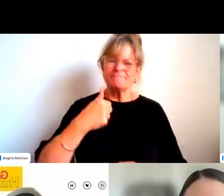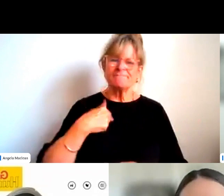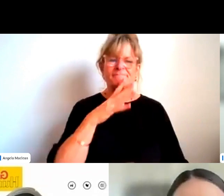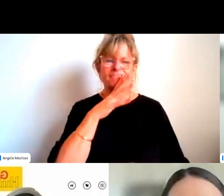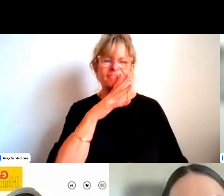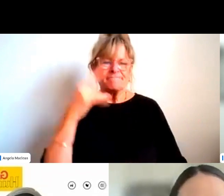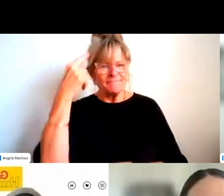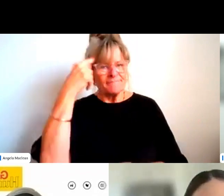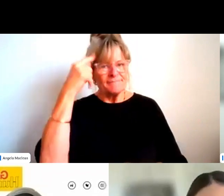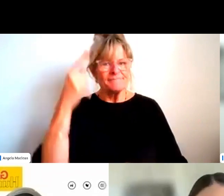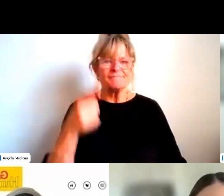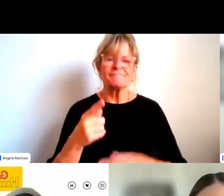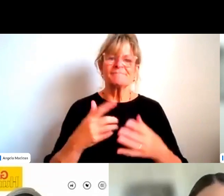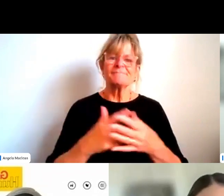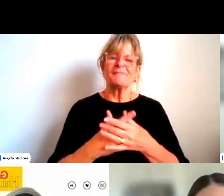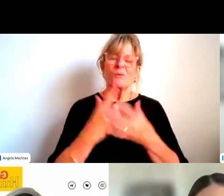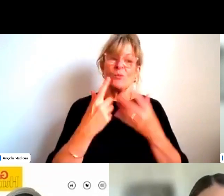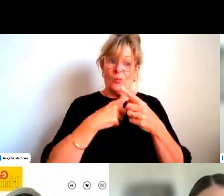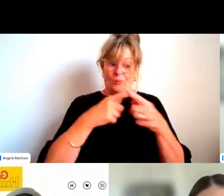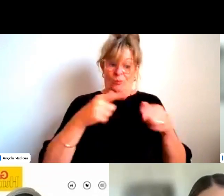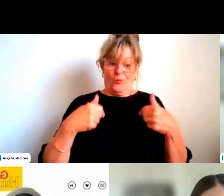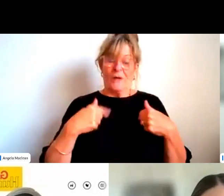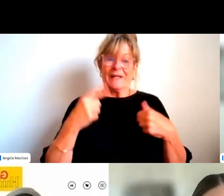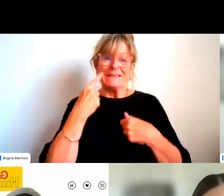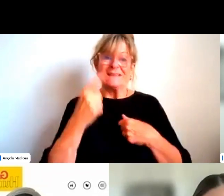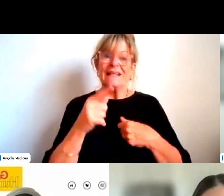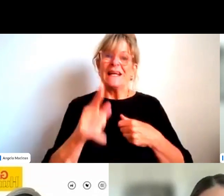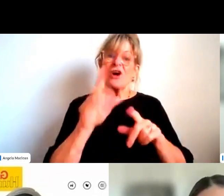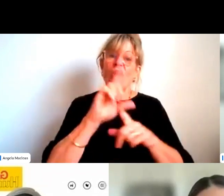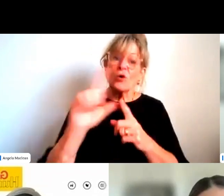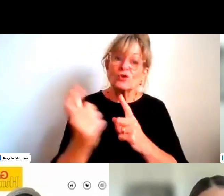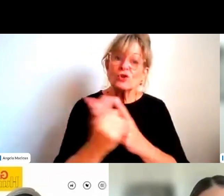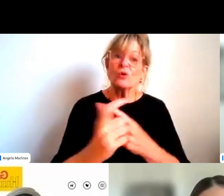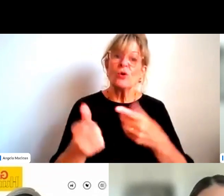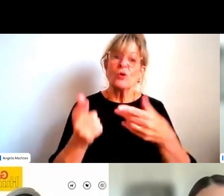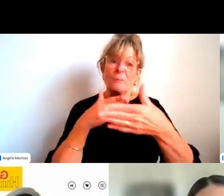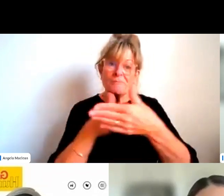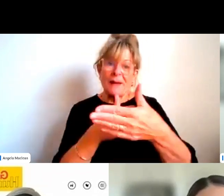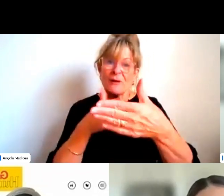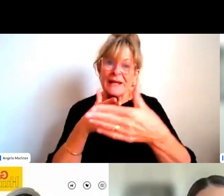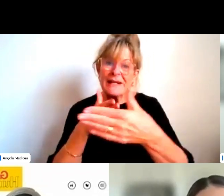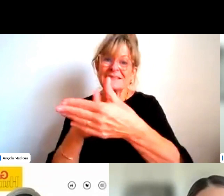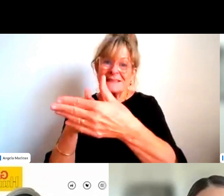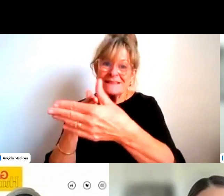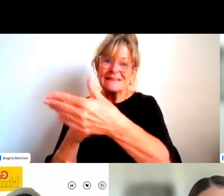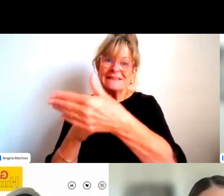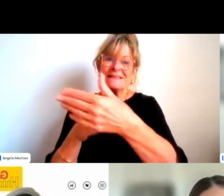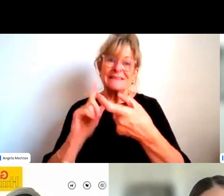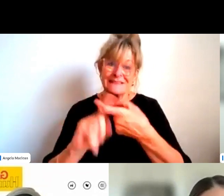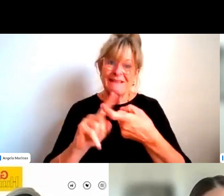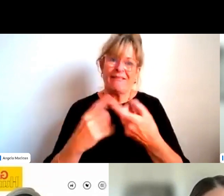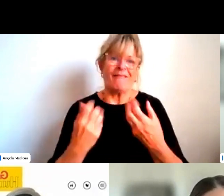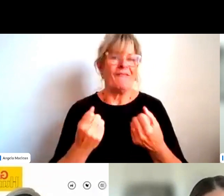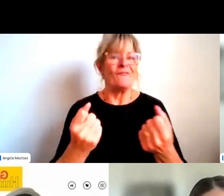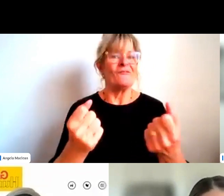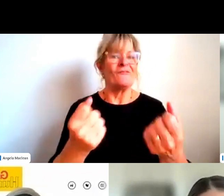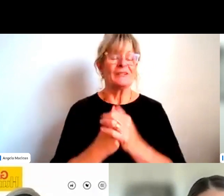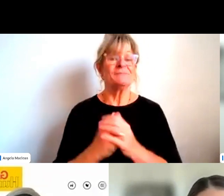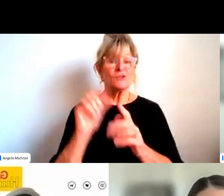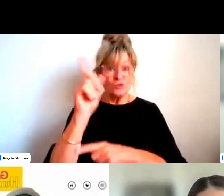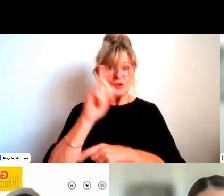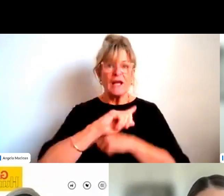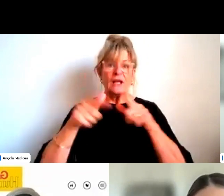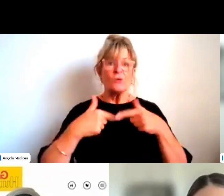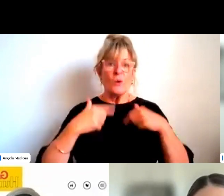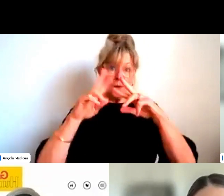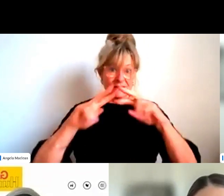cultural and sometimes procedural barriers still remain. So in today's session, we're going to explore these themes today. So again, I'm really